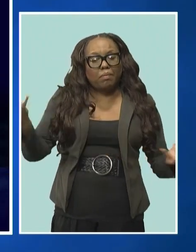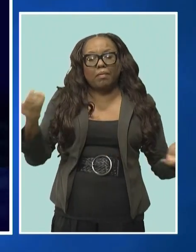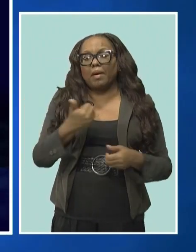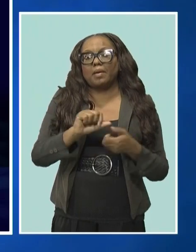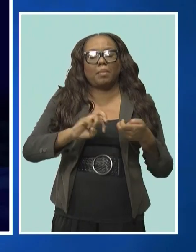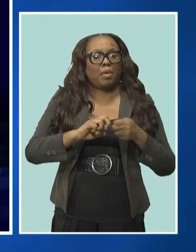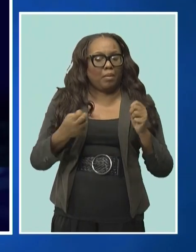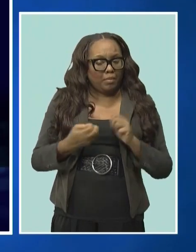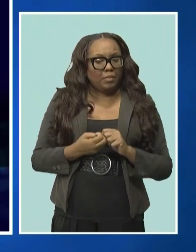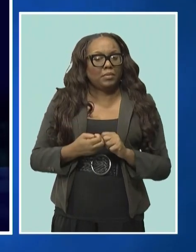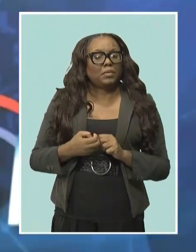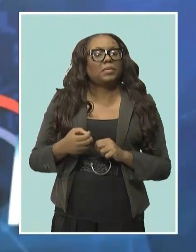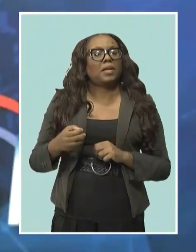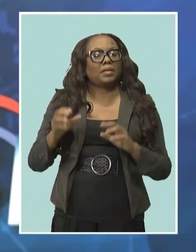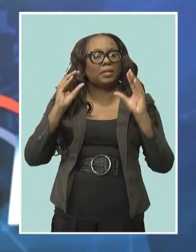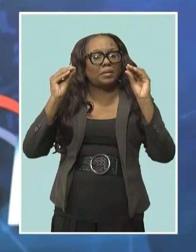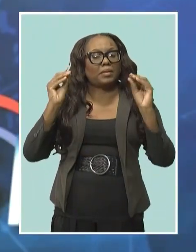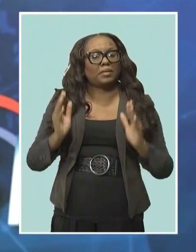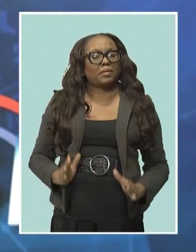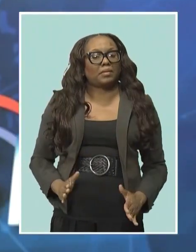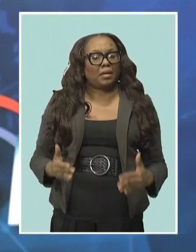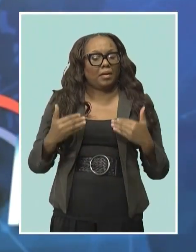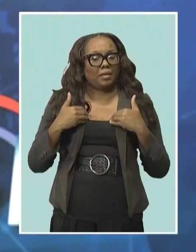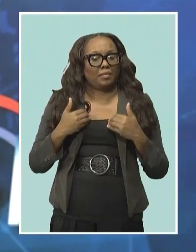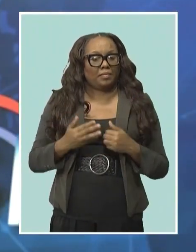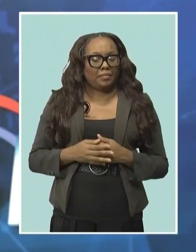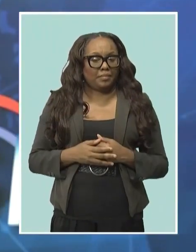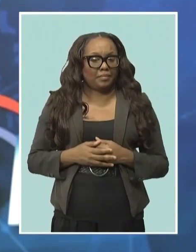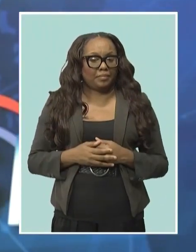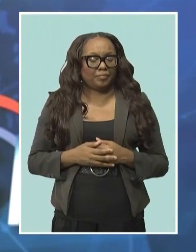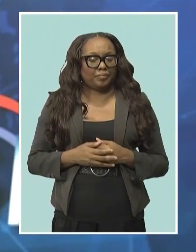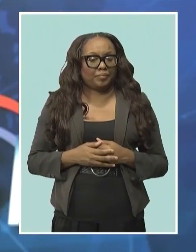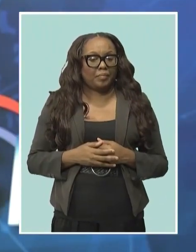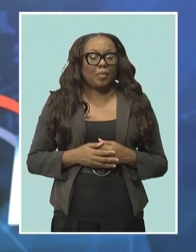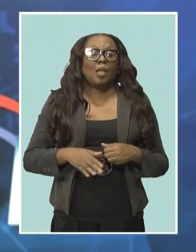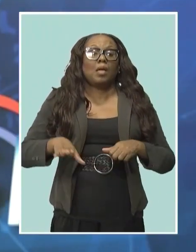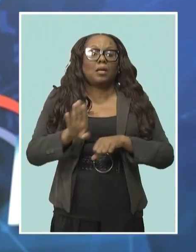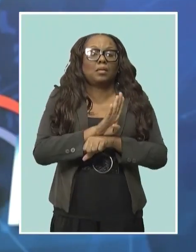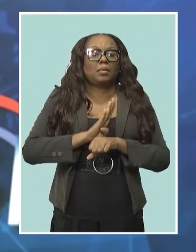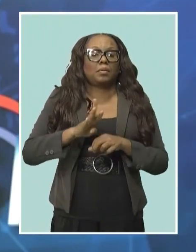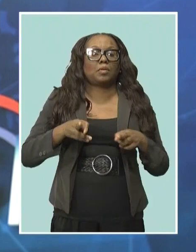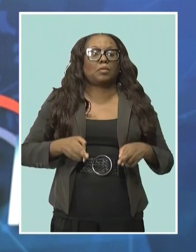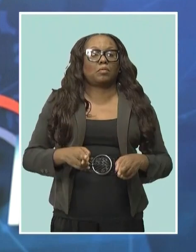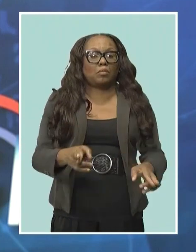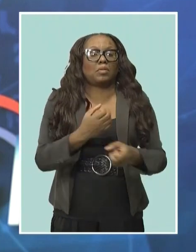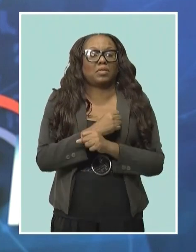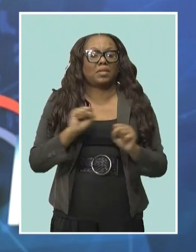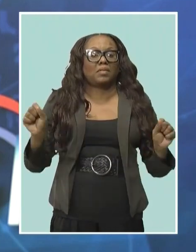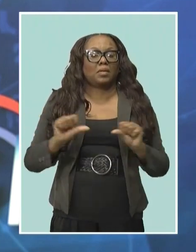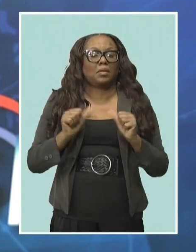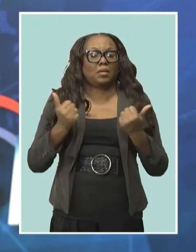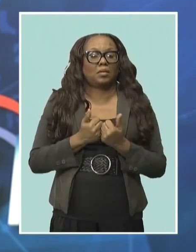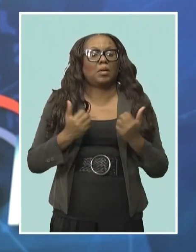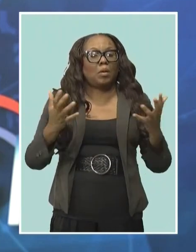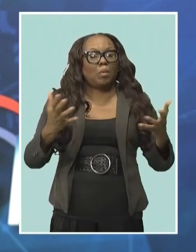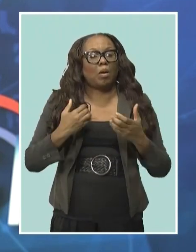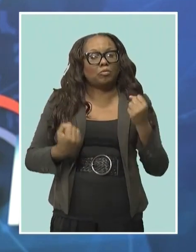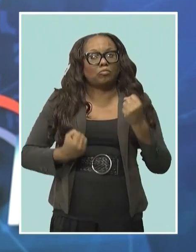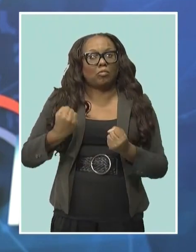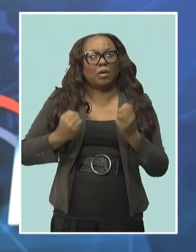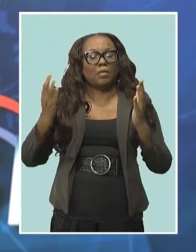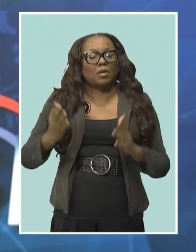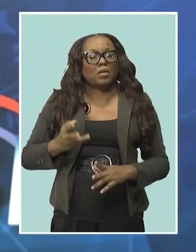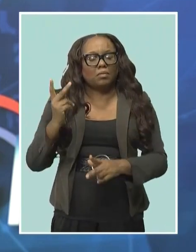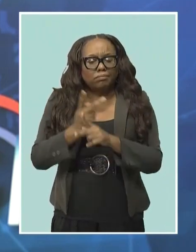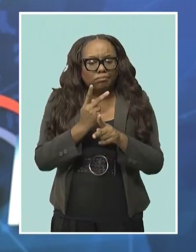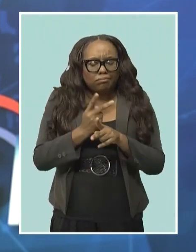Secondary School. The Barbados Road Safety Association has called for motorists to be more vigilant on the roads and